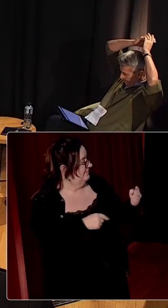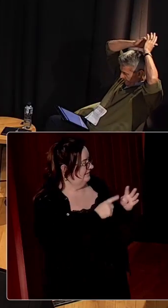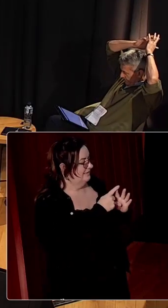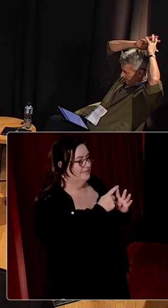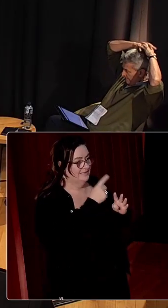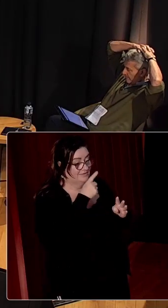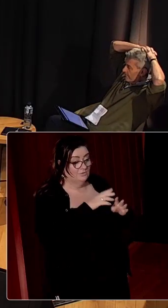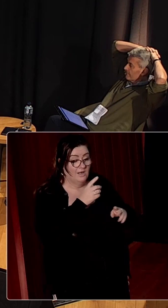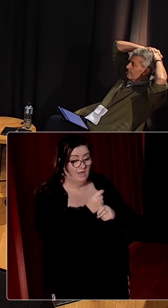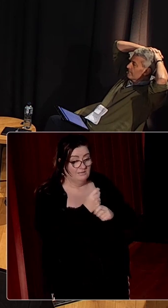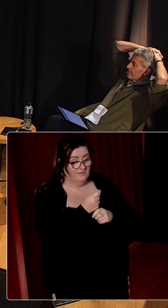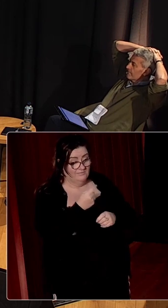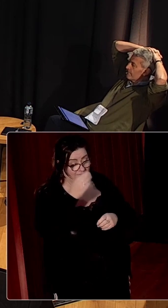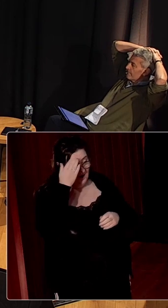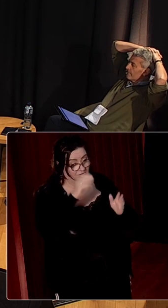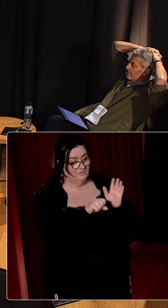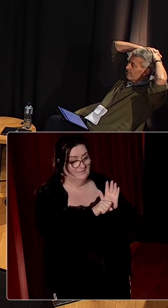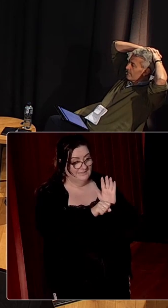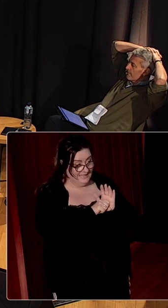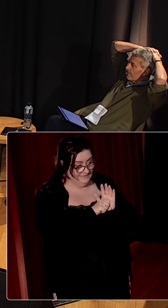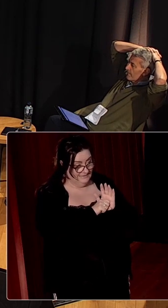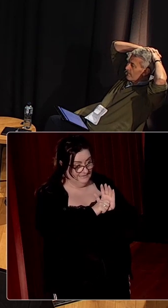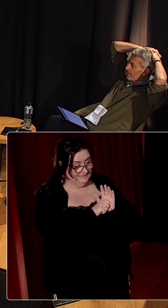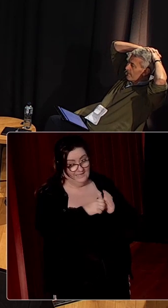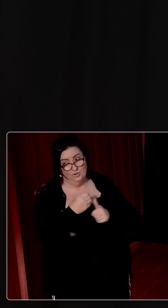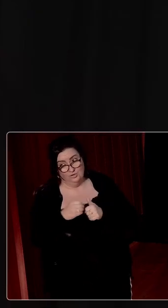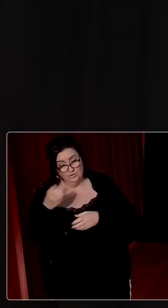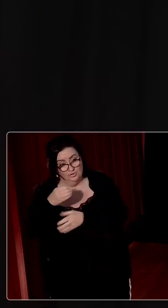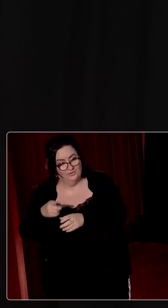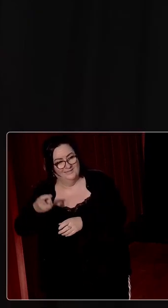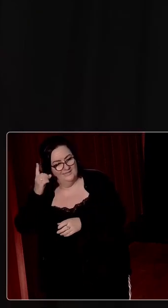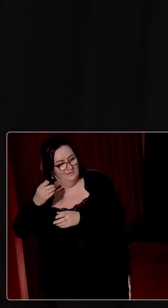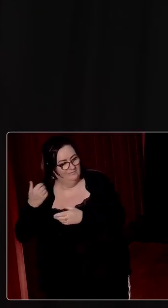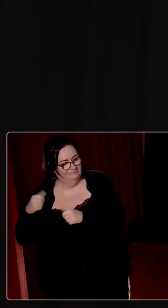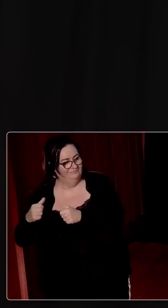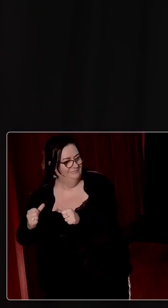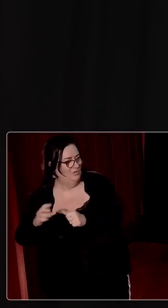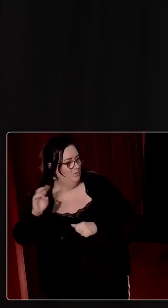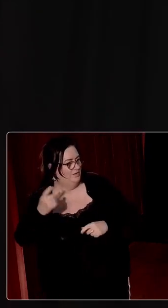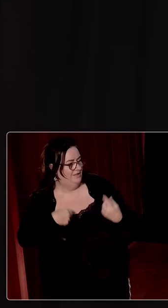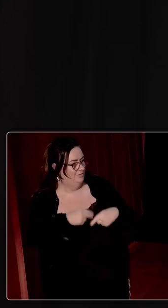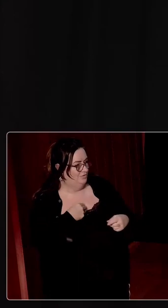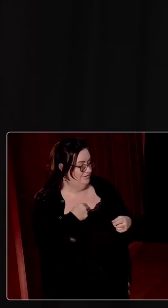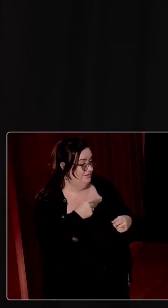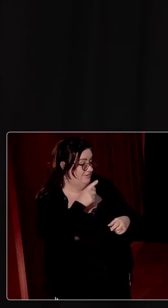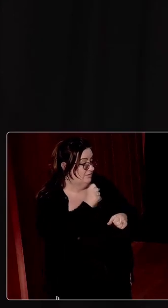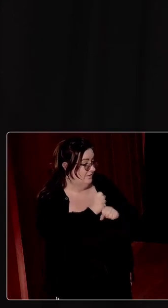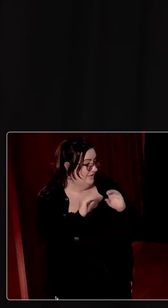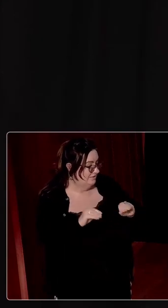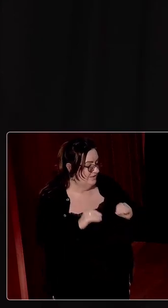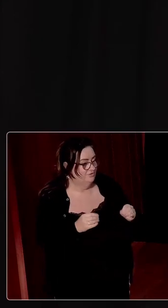the Irish state a long time to do stuff that other states had done more quickly and earlier in Europe. So on education,